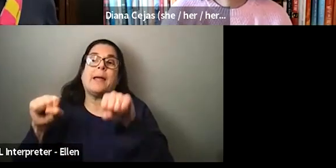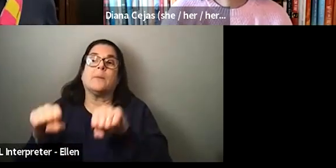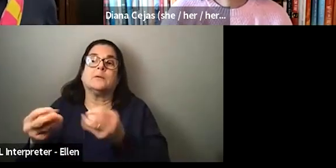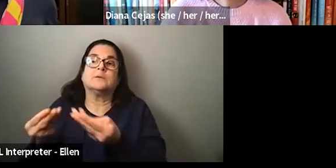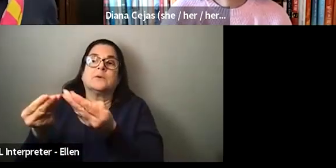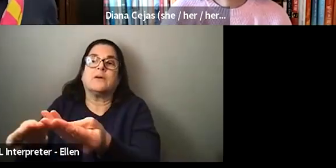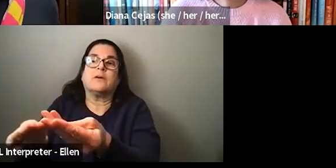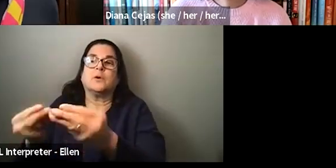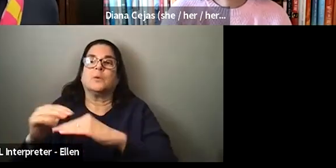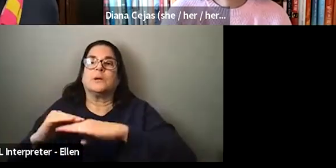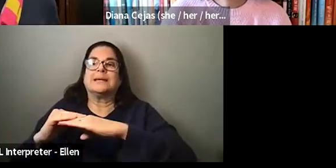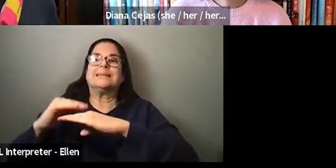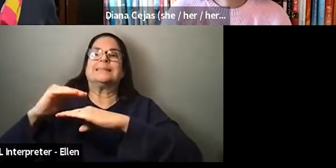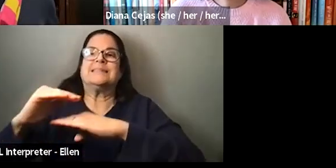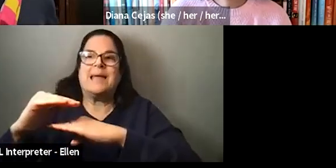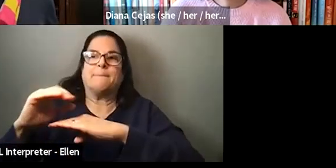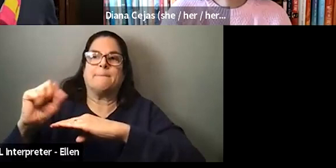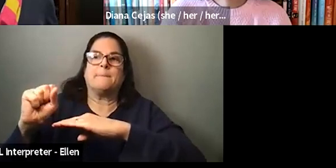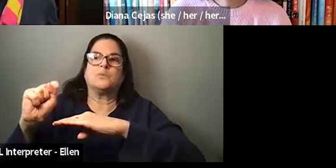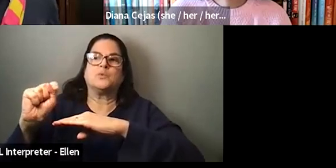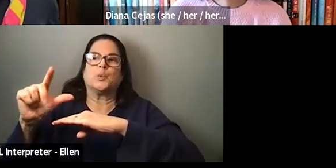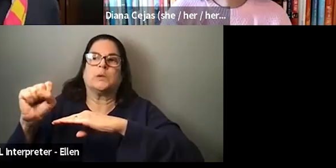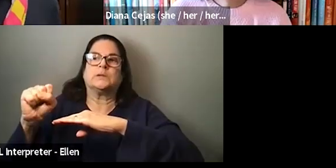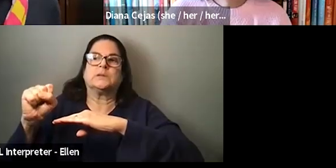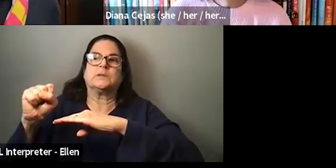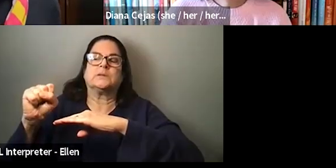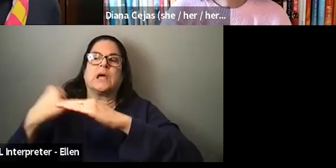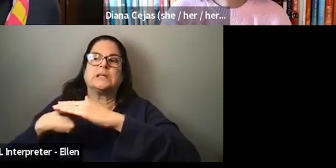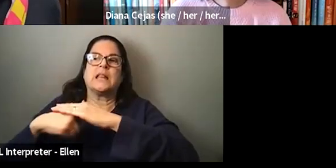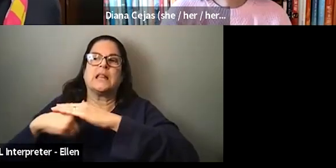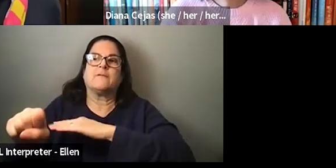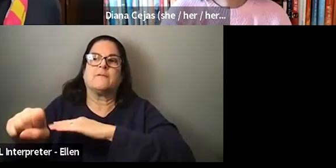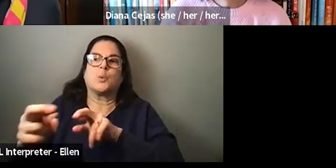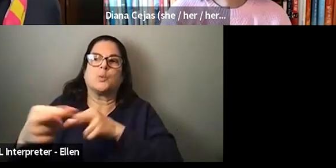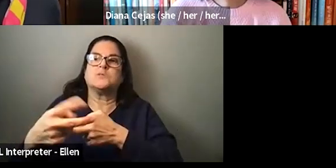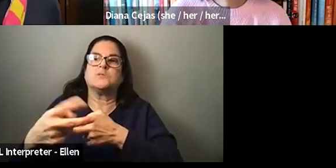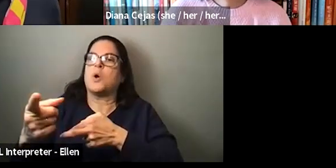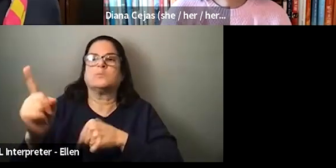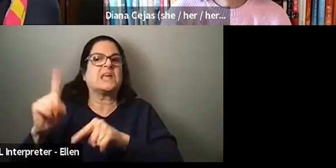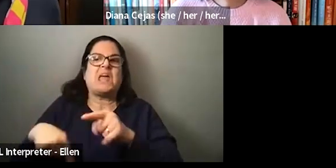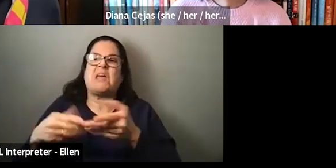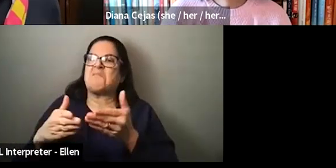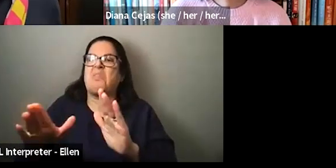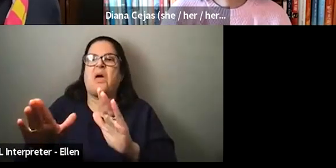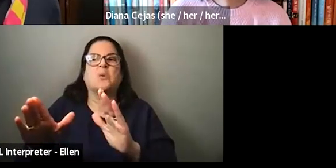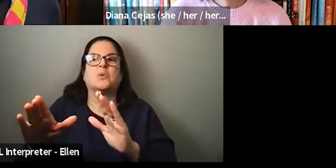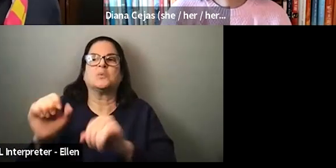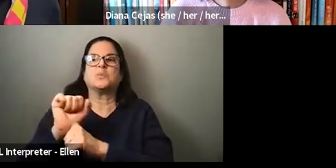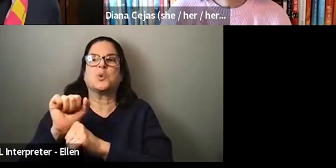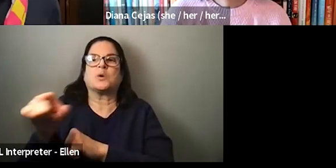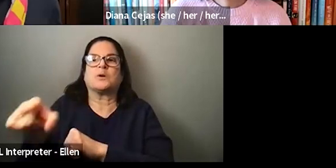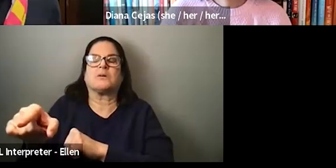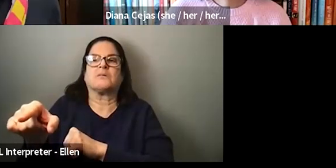we won't be able to, um, have you do delivery room service. Um, I, I have to tell you,